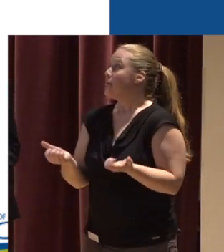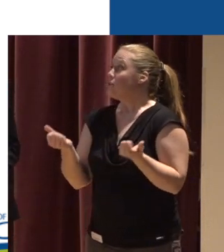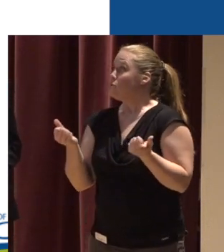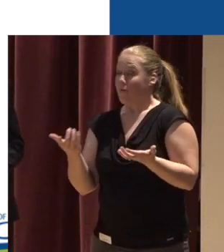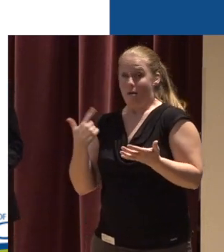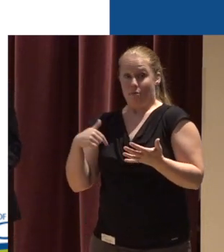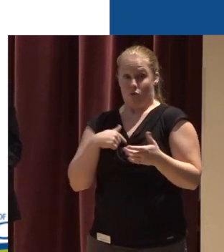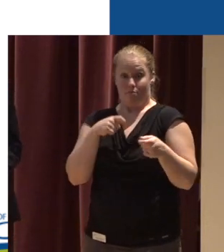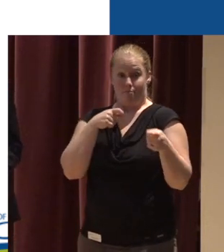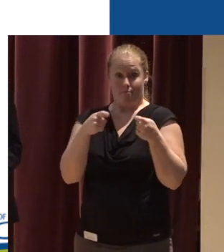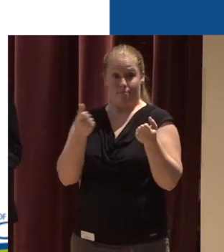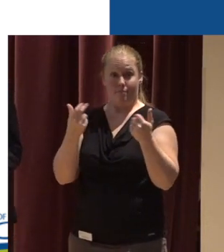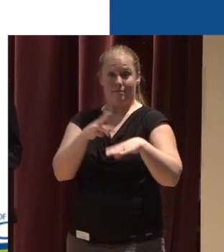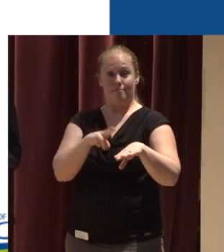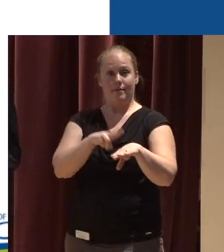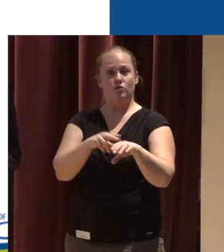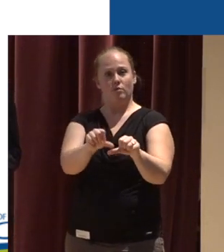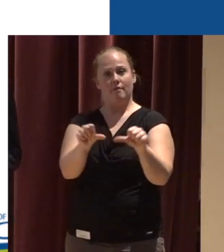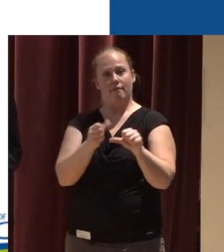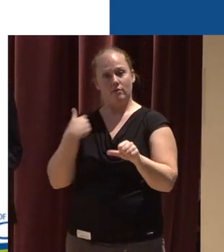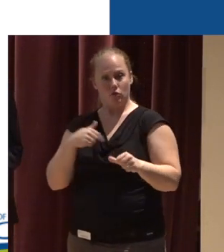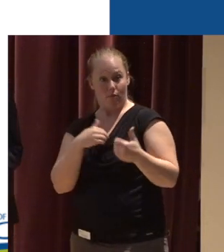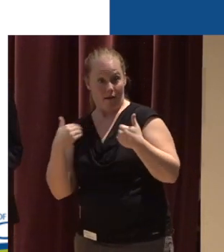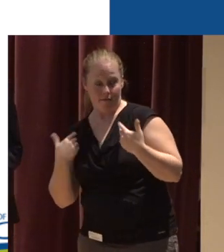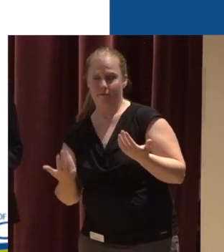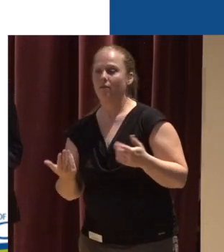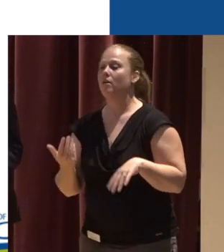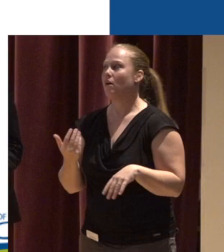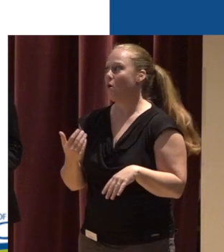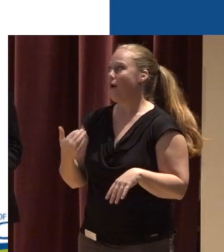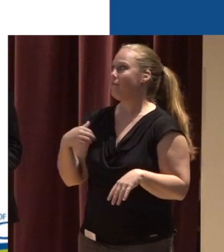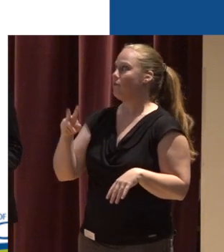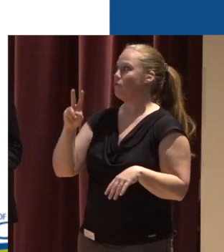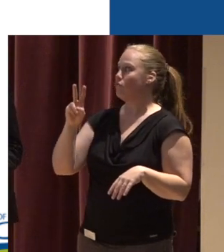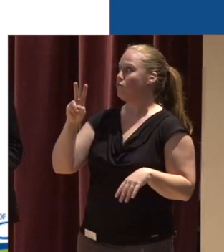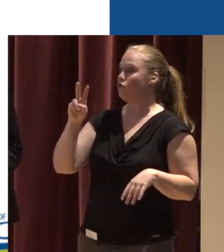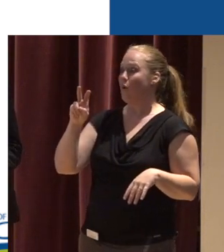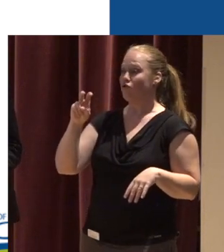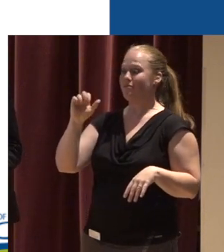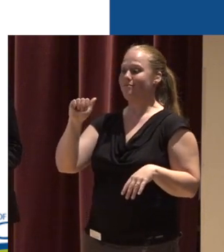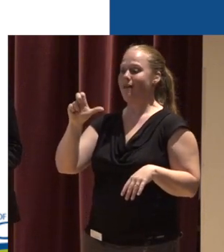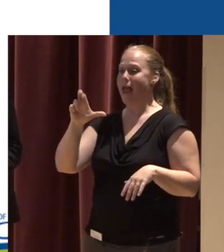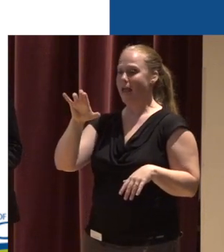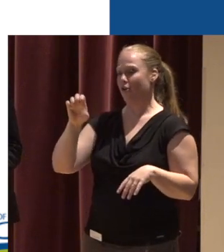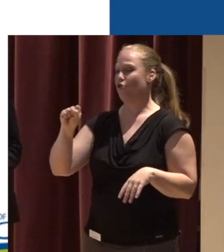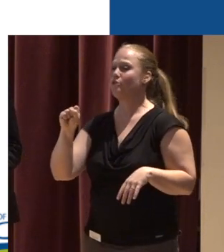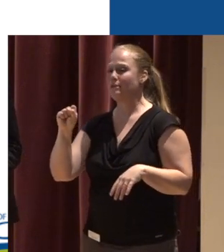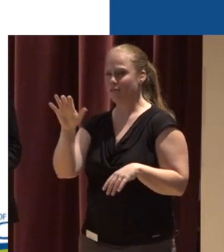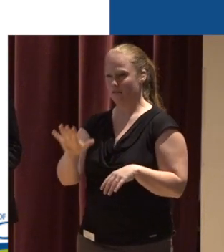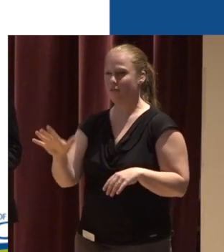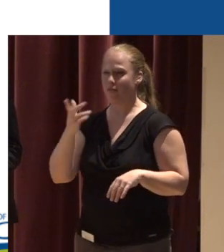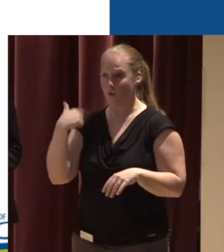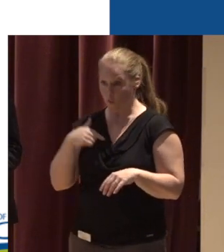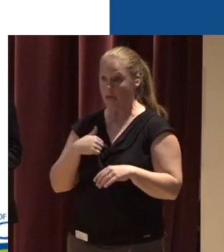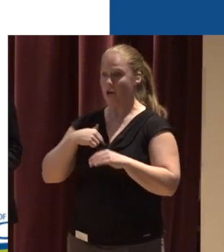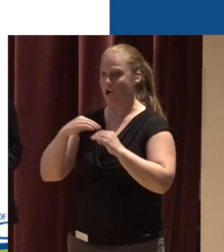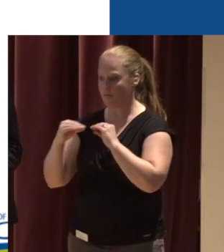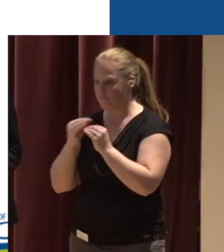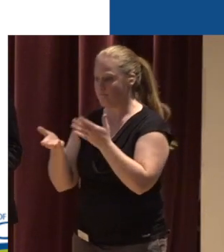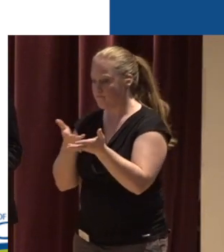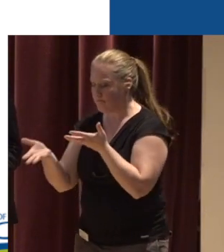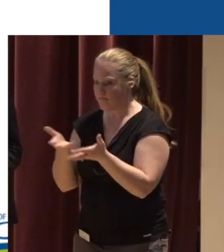effectively? How many natural areas do we have? Well, we have roughly 200 acres that we actively manage